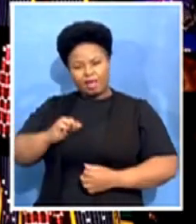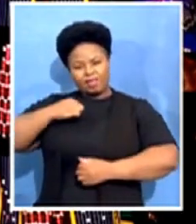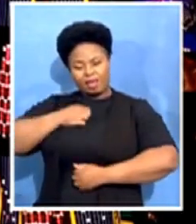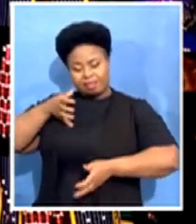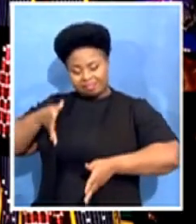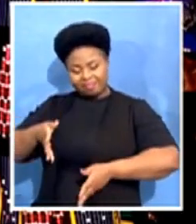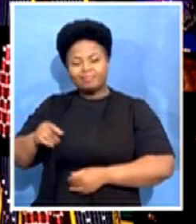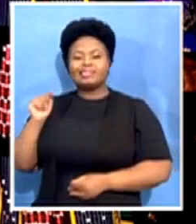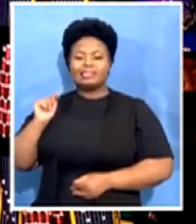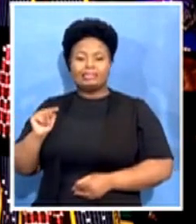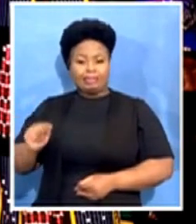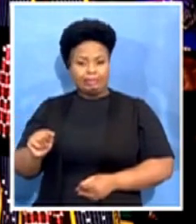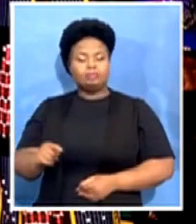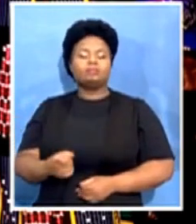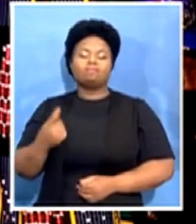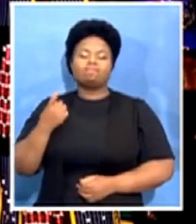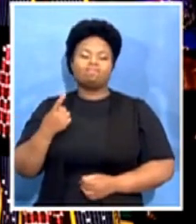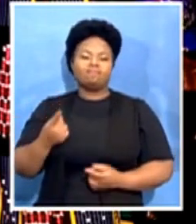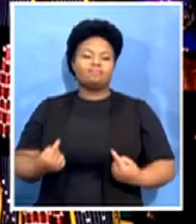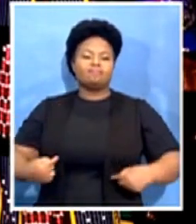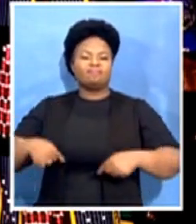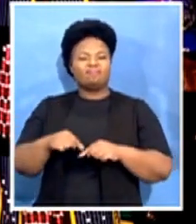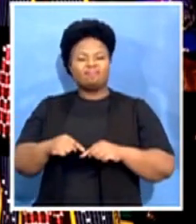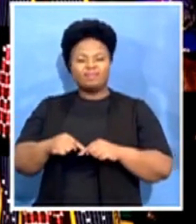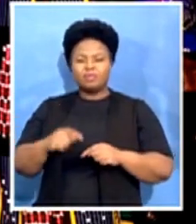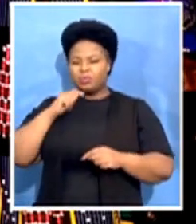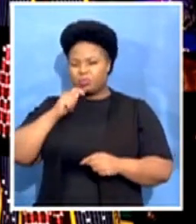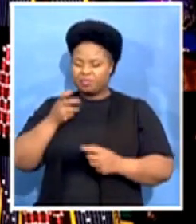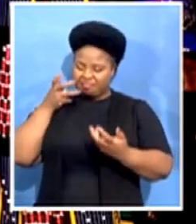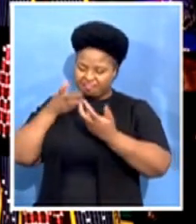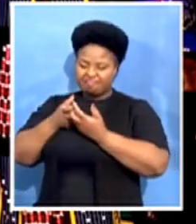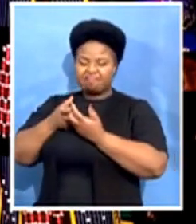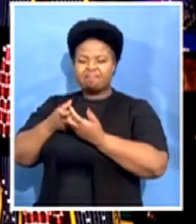the catalog of such instruments which will be taught.